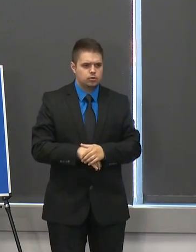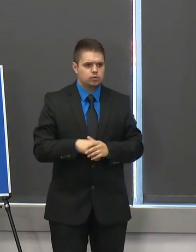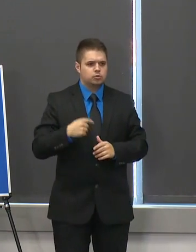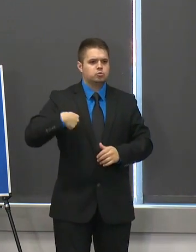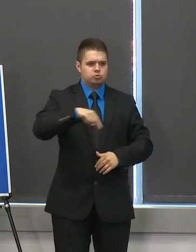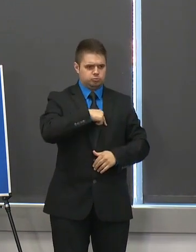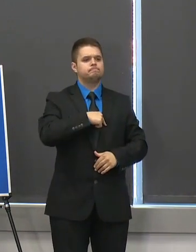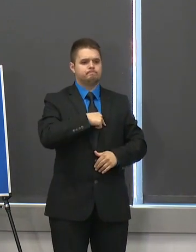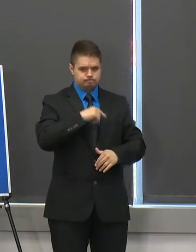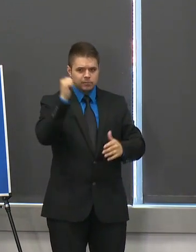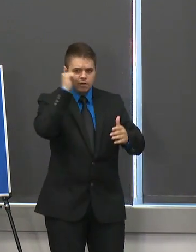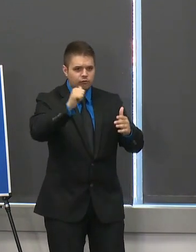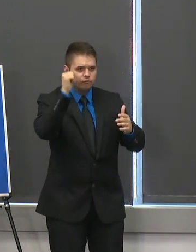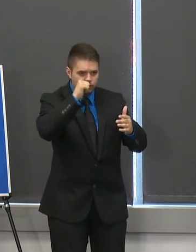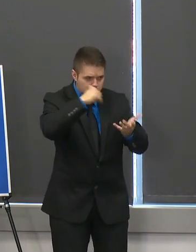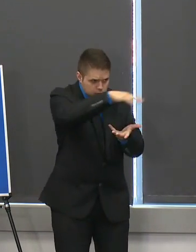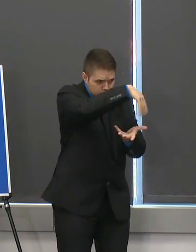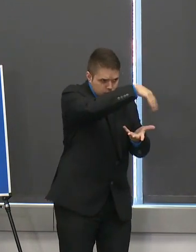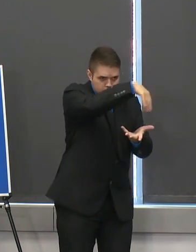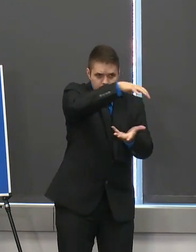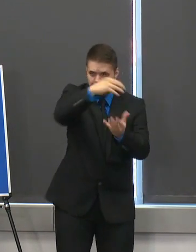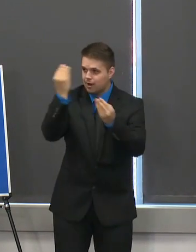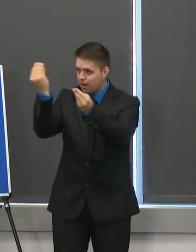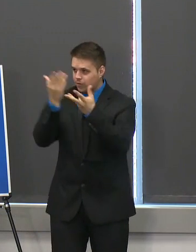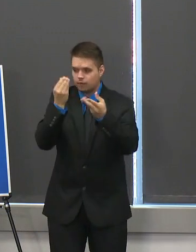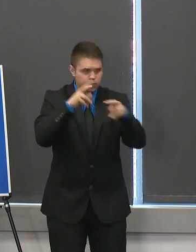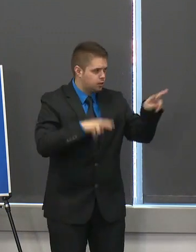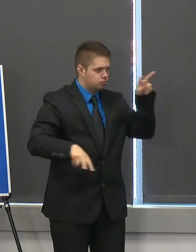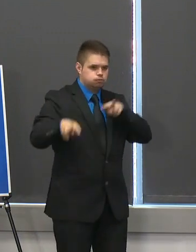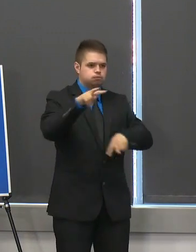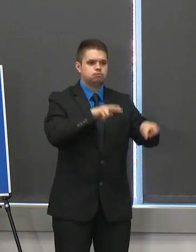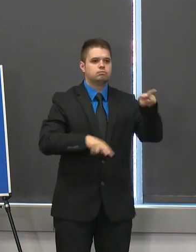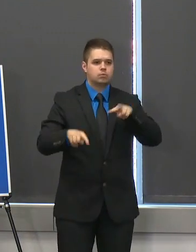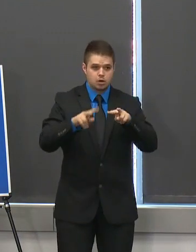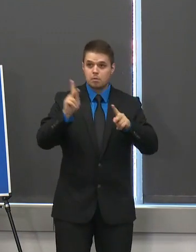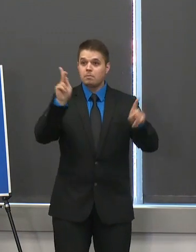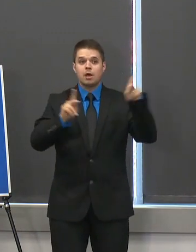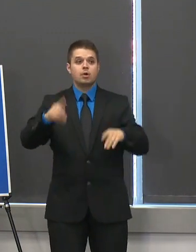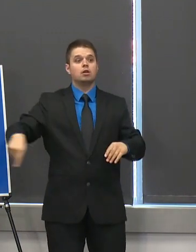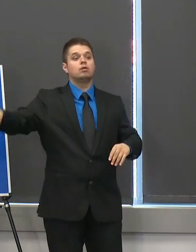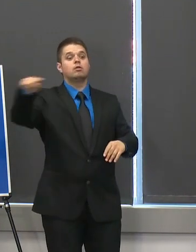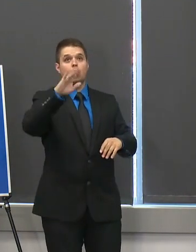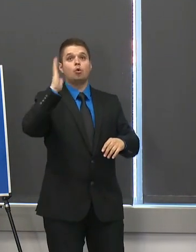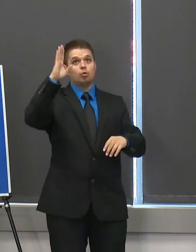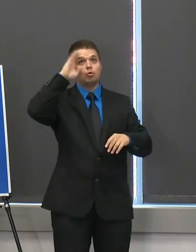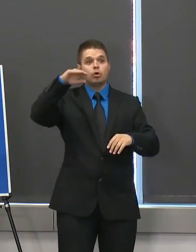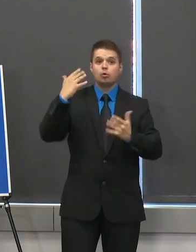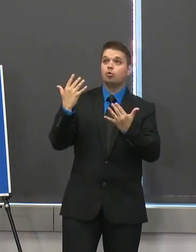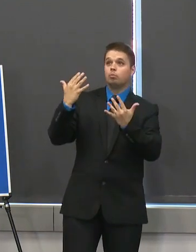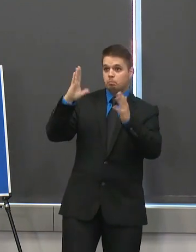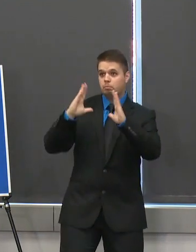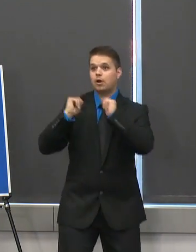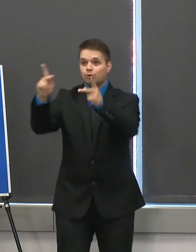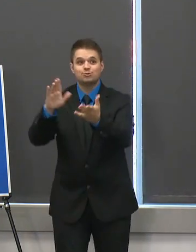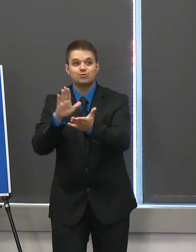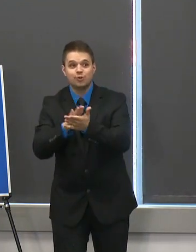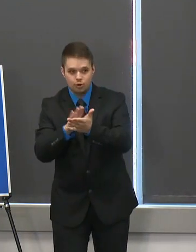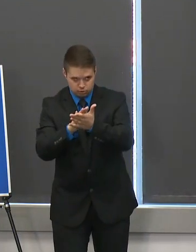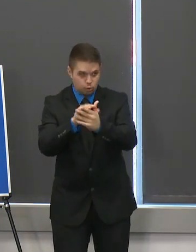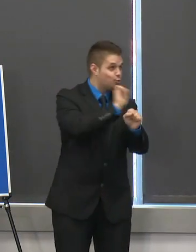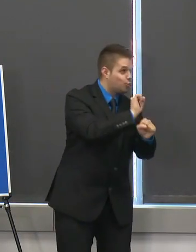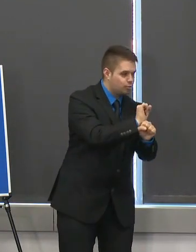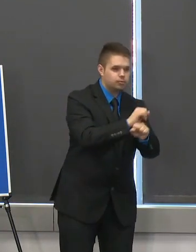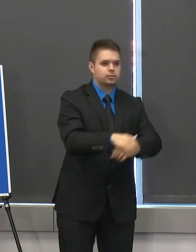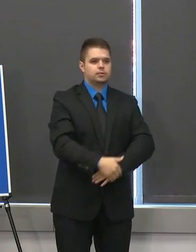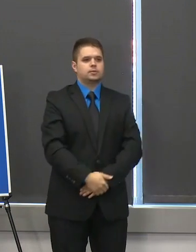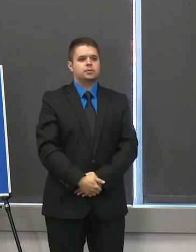will provide useful information that will help get people back to school more safely and back to work faster and as you've heard